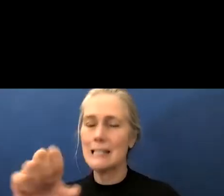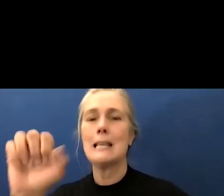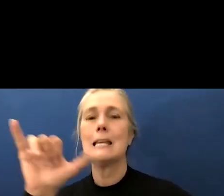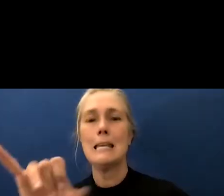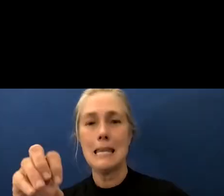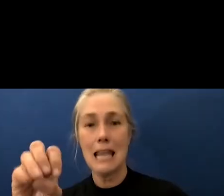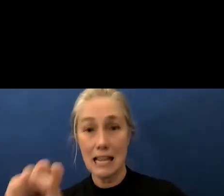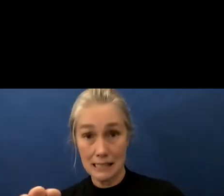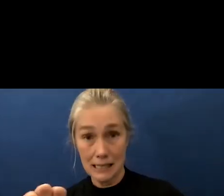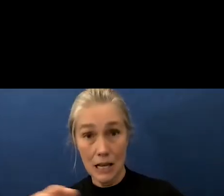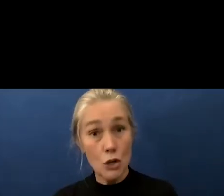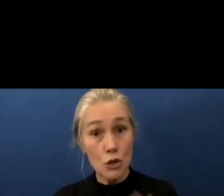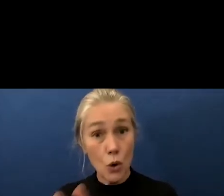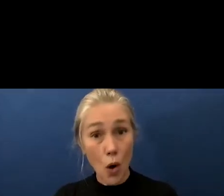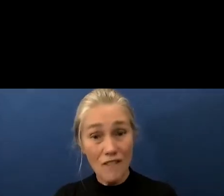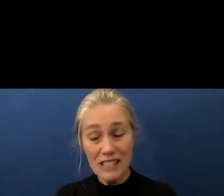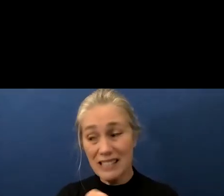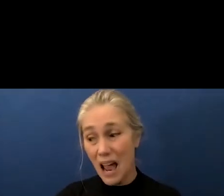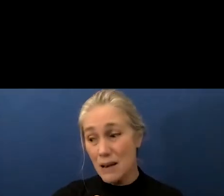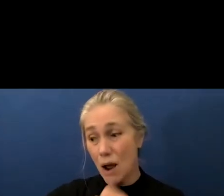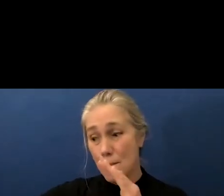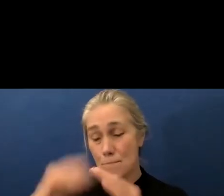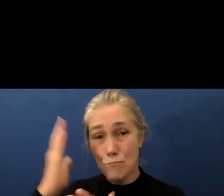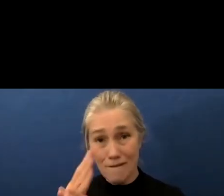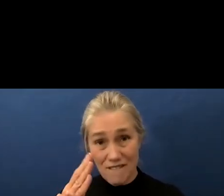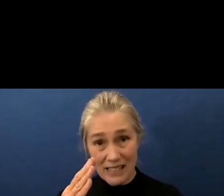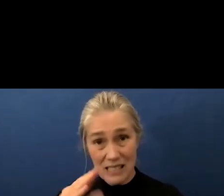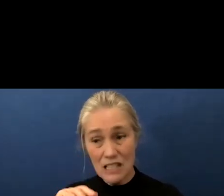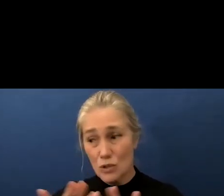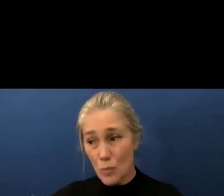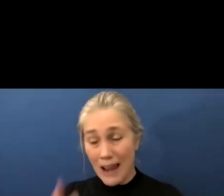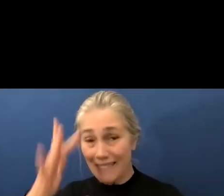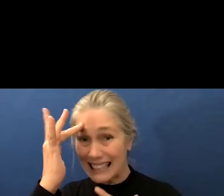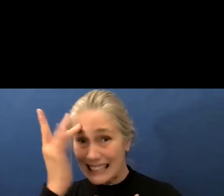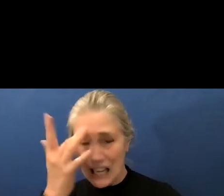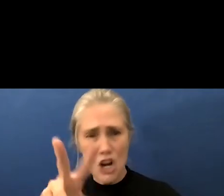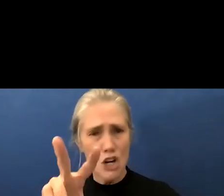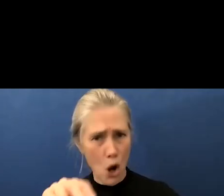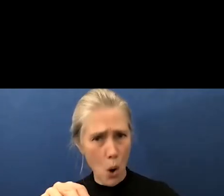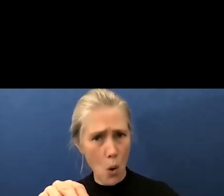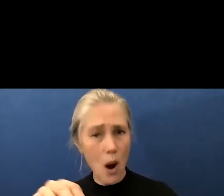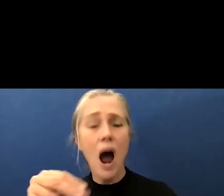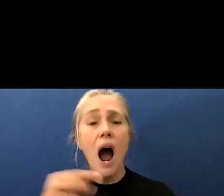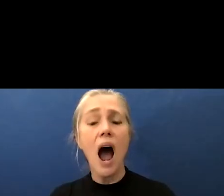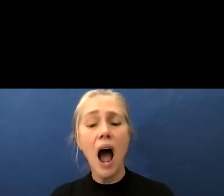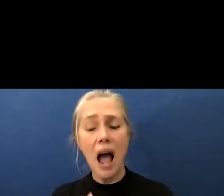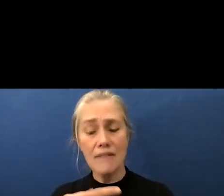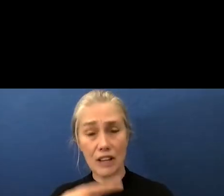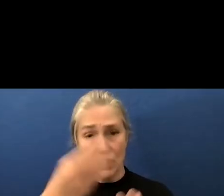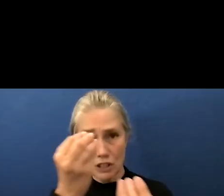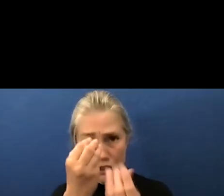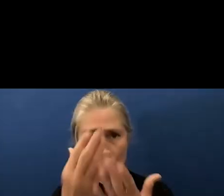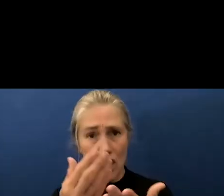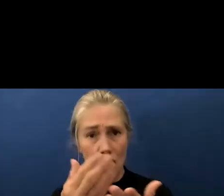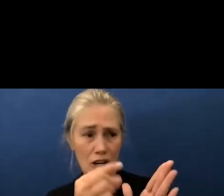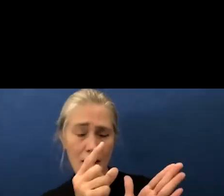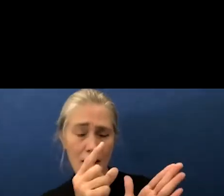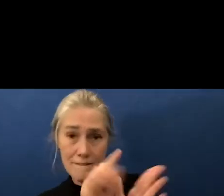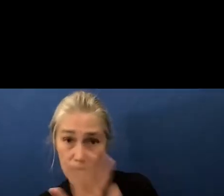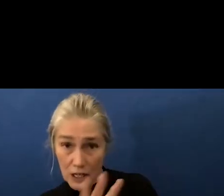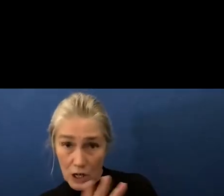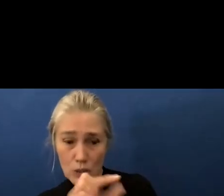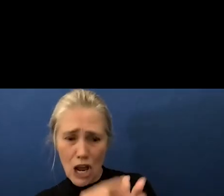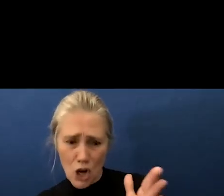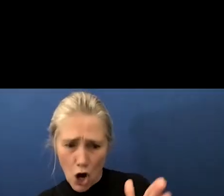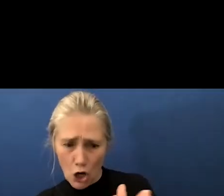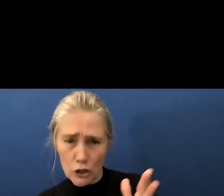do covid vaccines prevent the spread of getting sick no i've shared the videos and articles with the board and superintendent four days